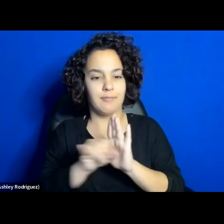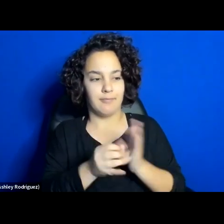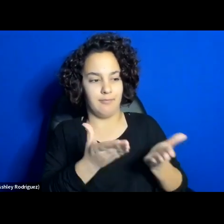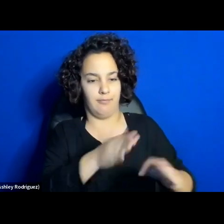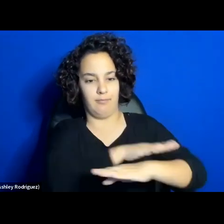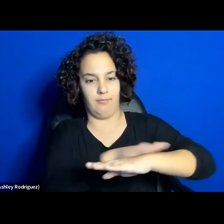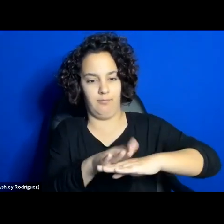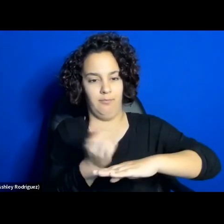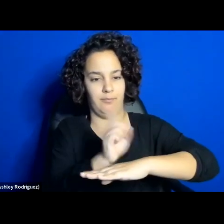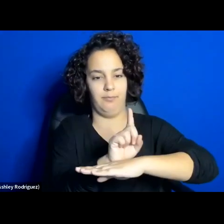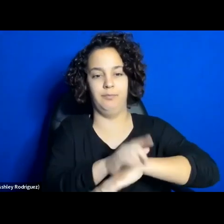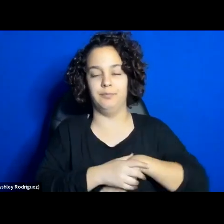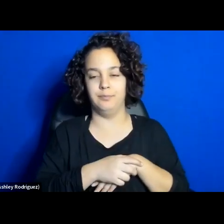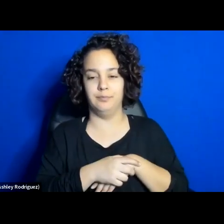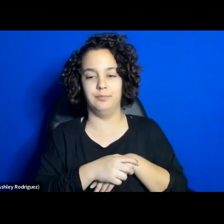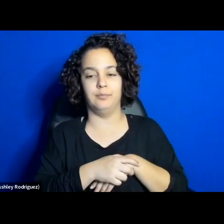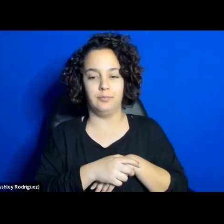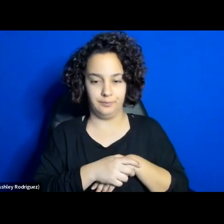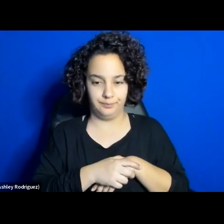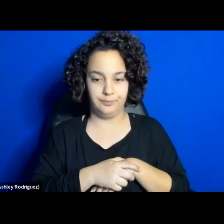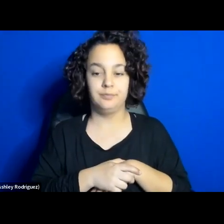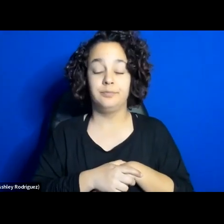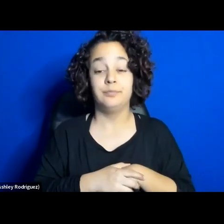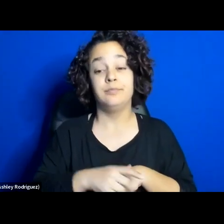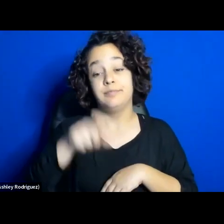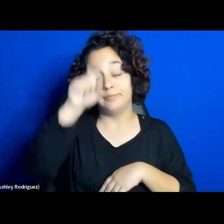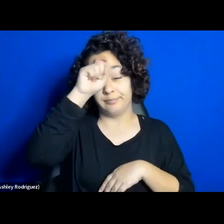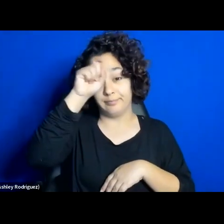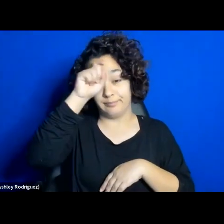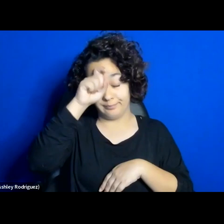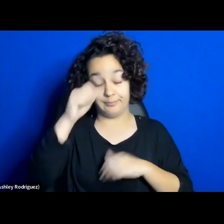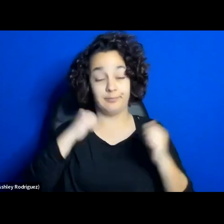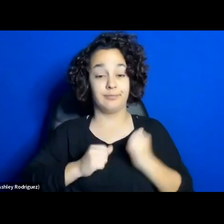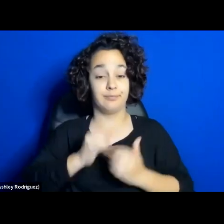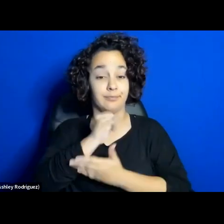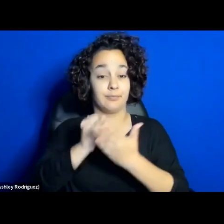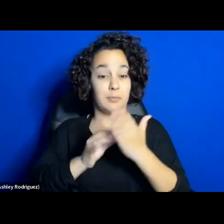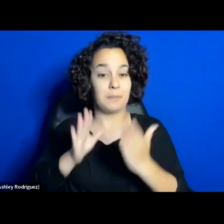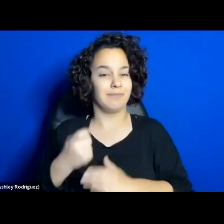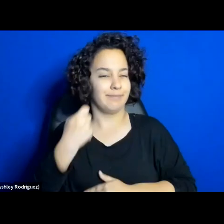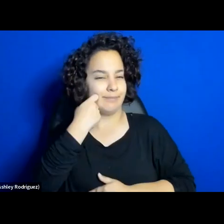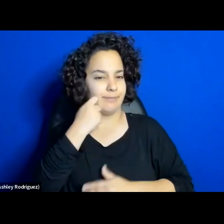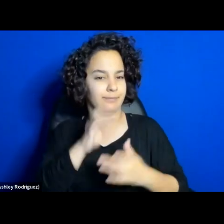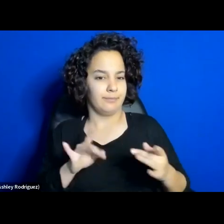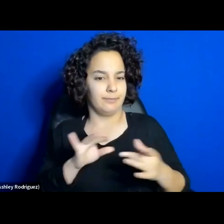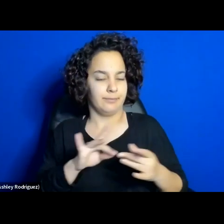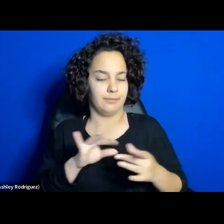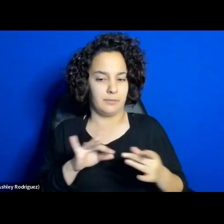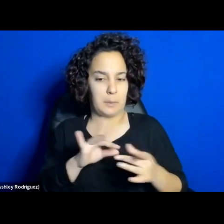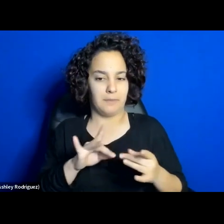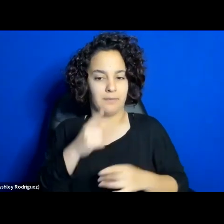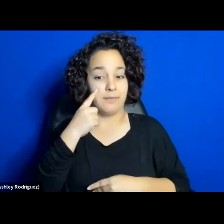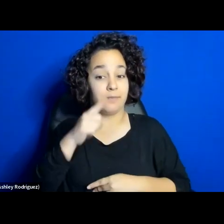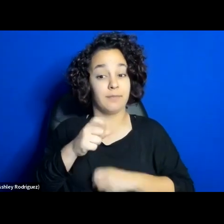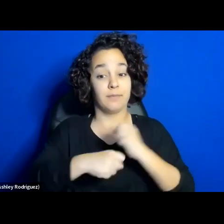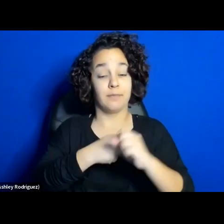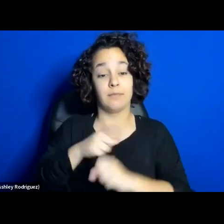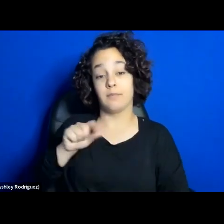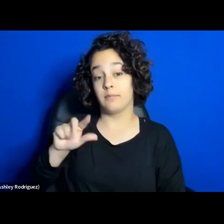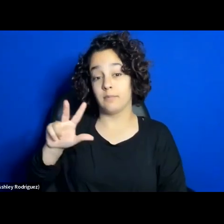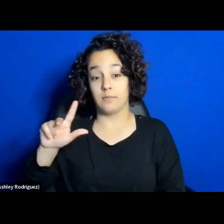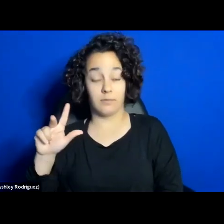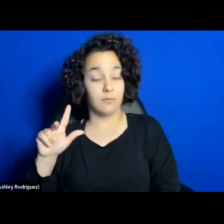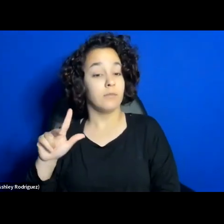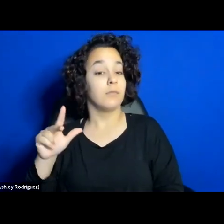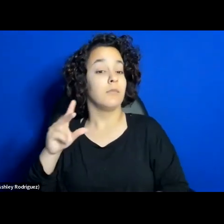emphasized by Samiha Ayyub, the Egyptian theater artist in her recent message for 2023 World Theater Day.